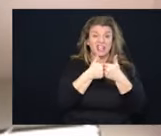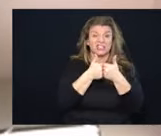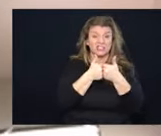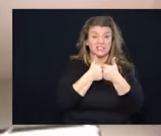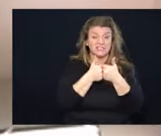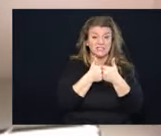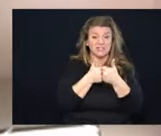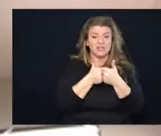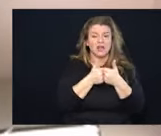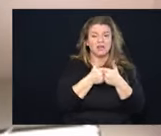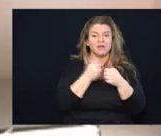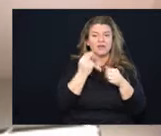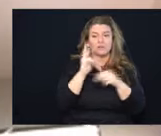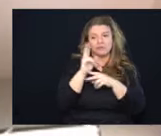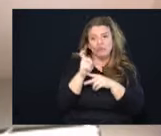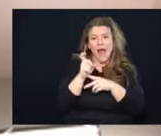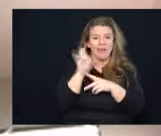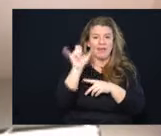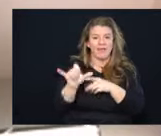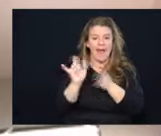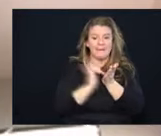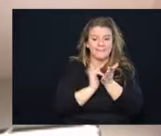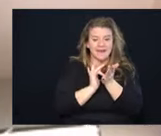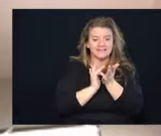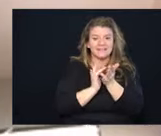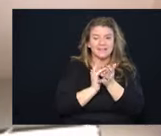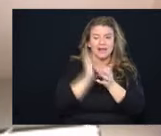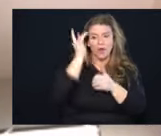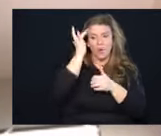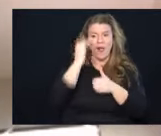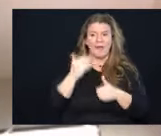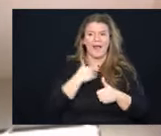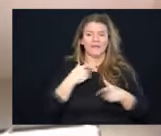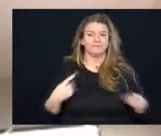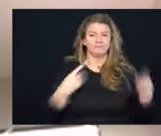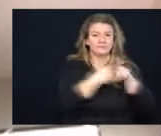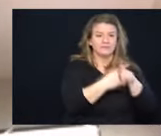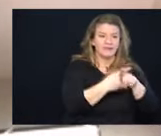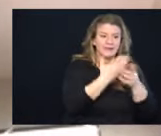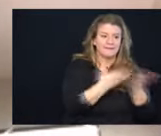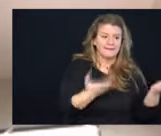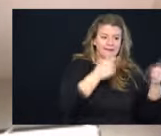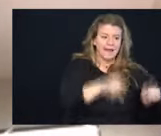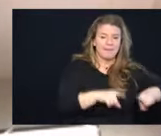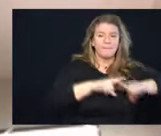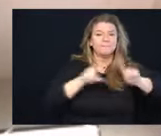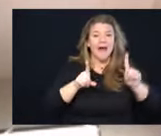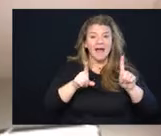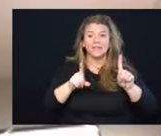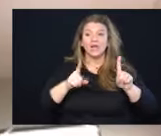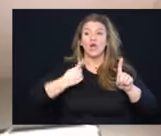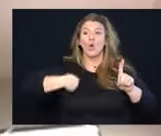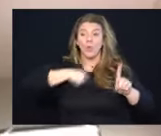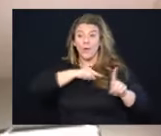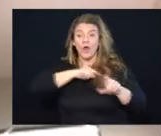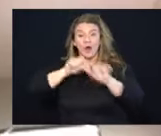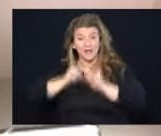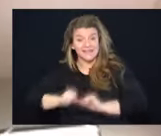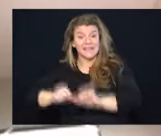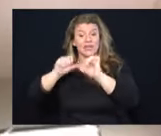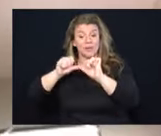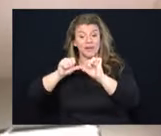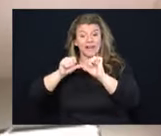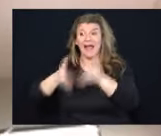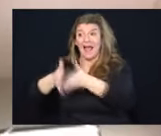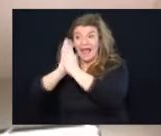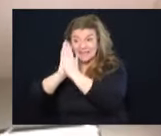with prescribing that because of contraindications. But again, we are continually pressing to